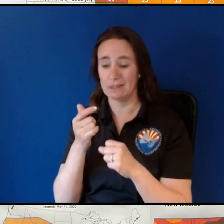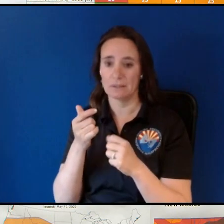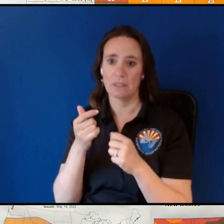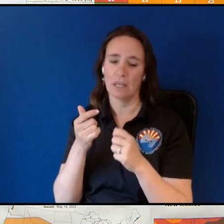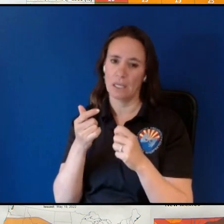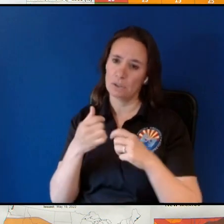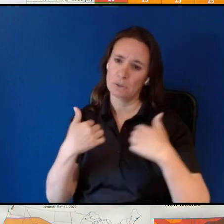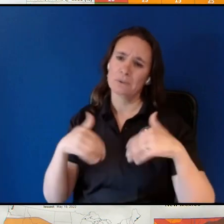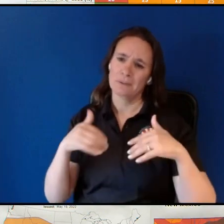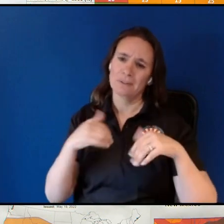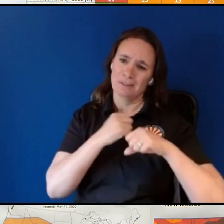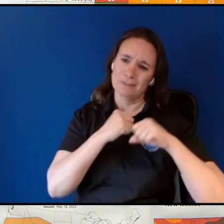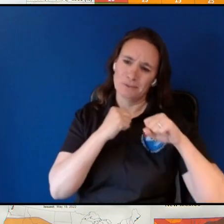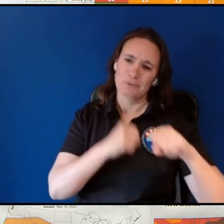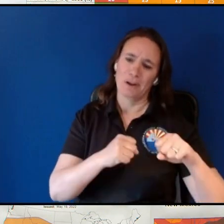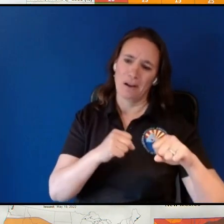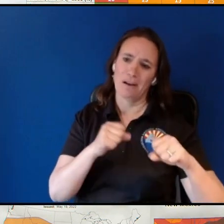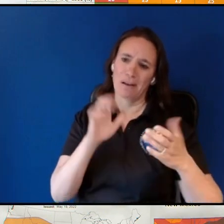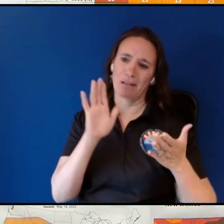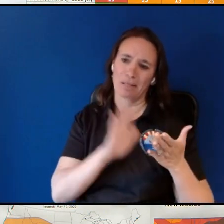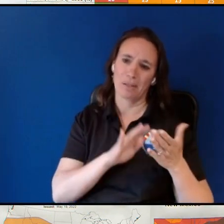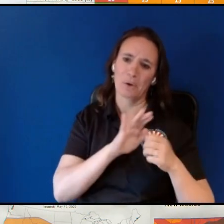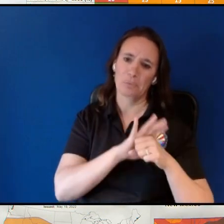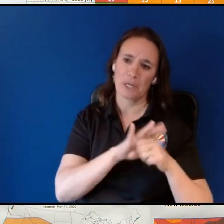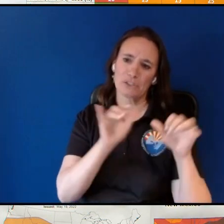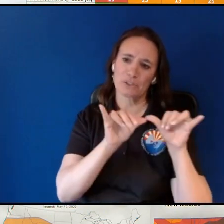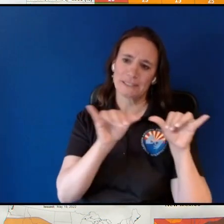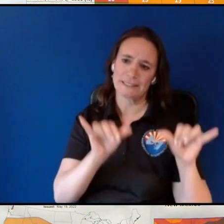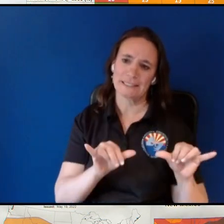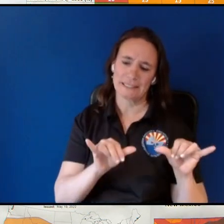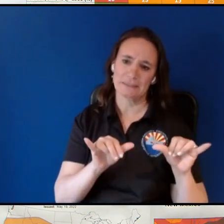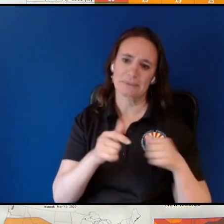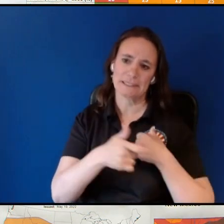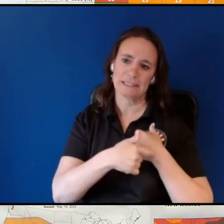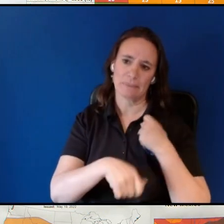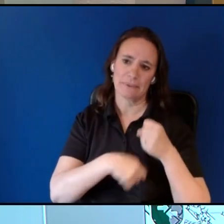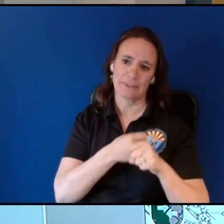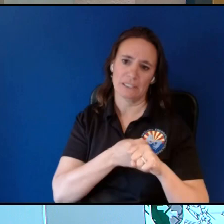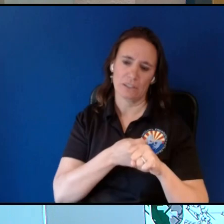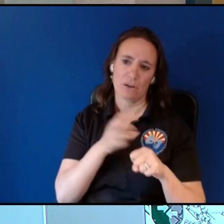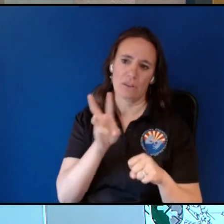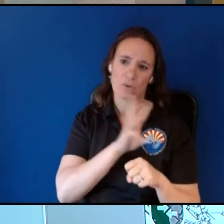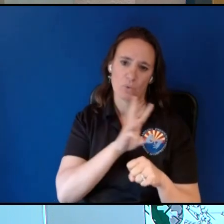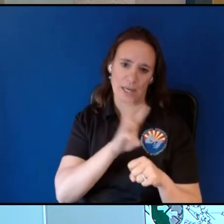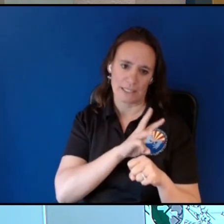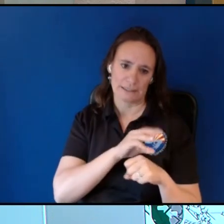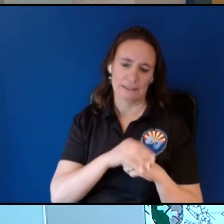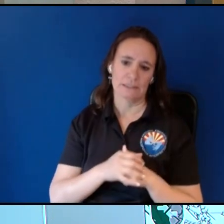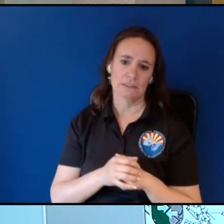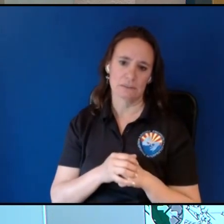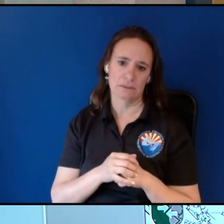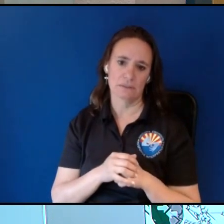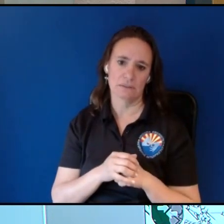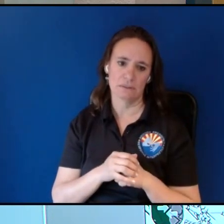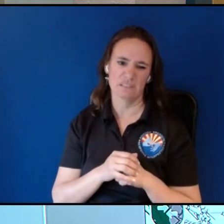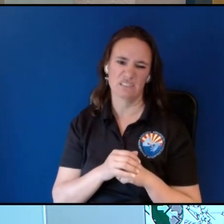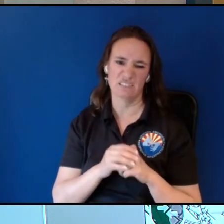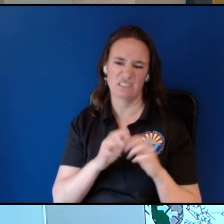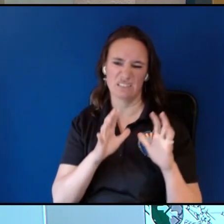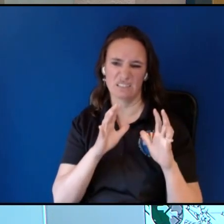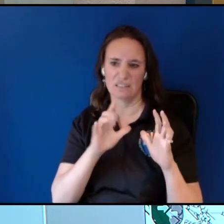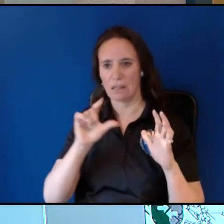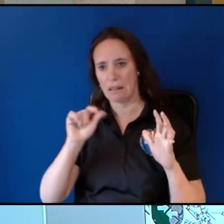strong low pressure system especially for this time of year on the west coast prog to move in uh again late uh this week